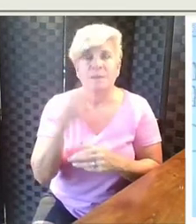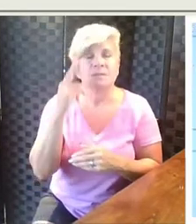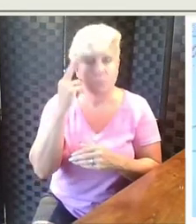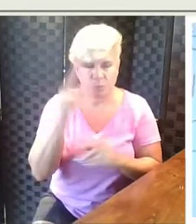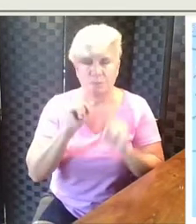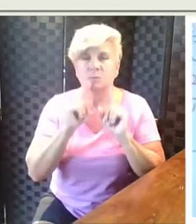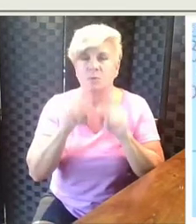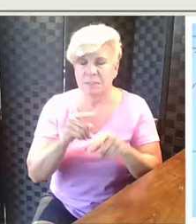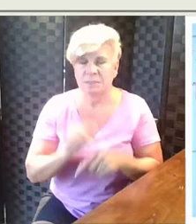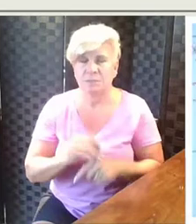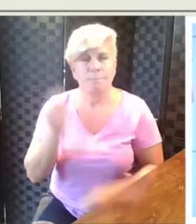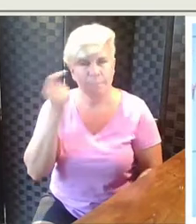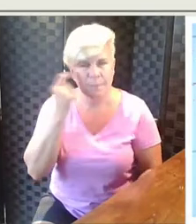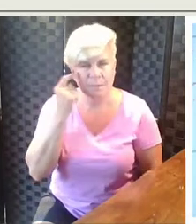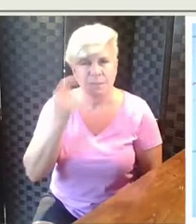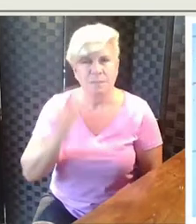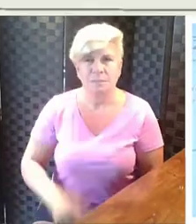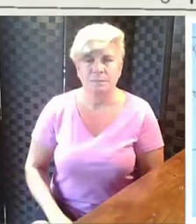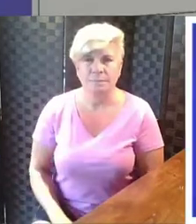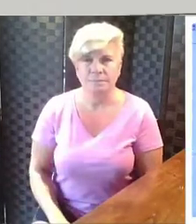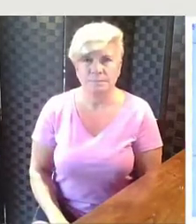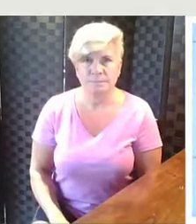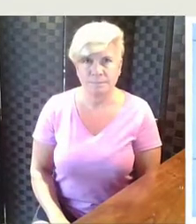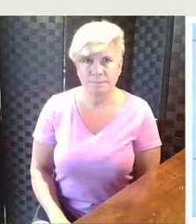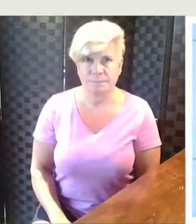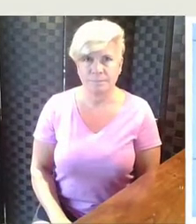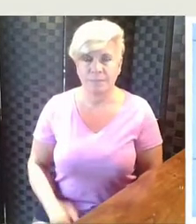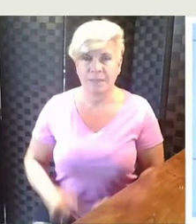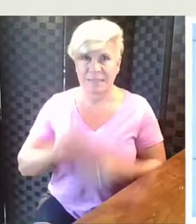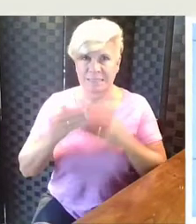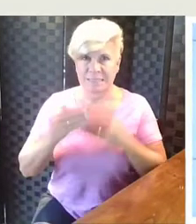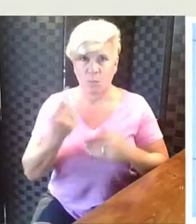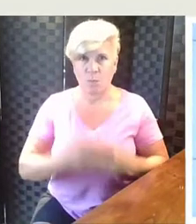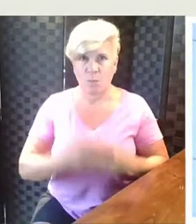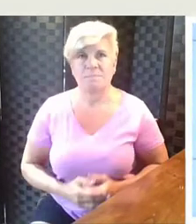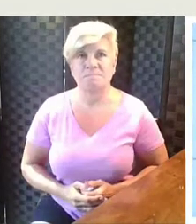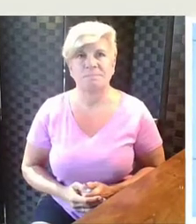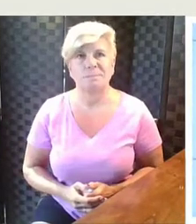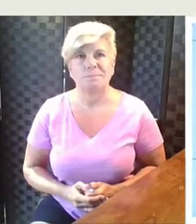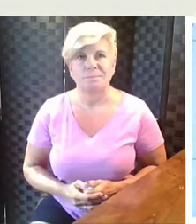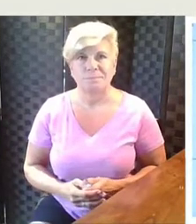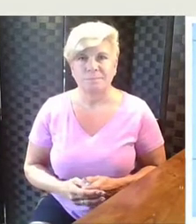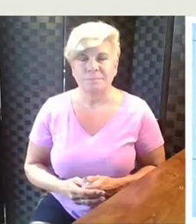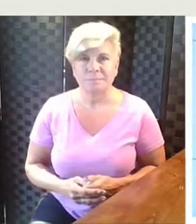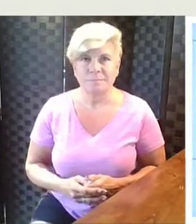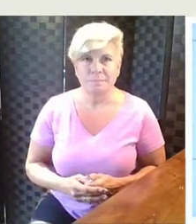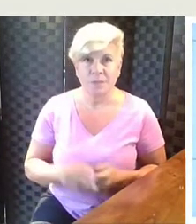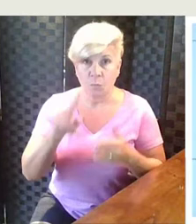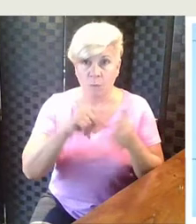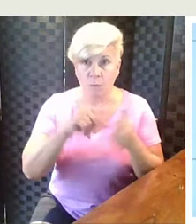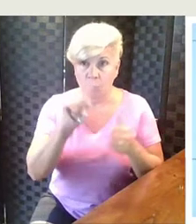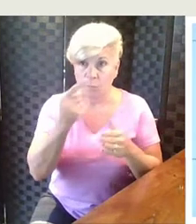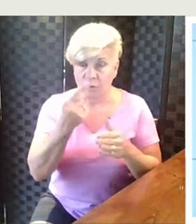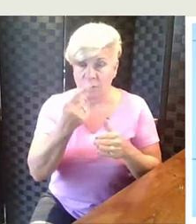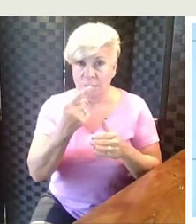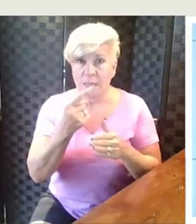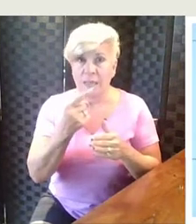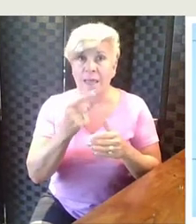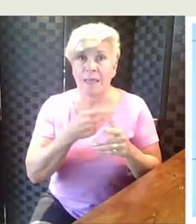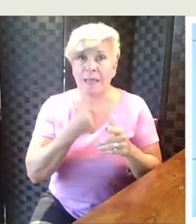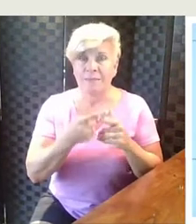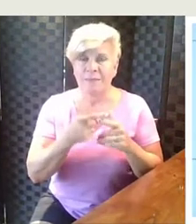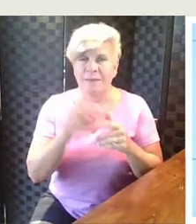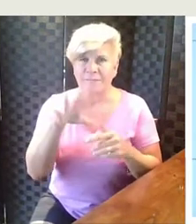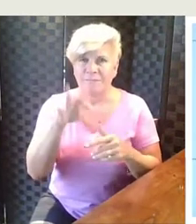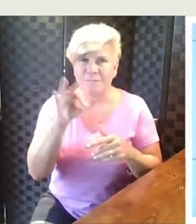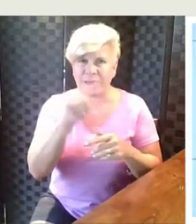reasonable answer. All right. Let's go to the next one. We'll read it through once, and then I want